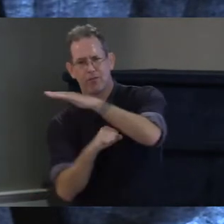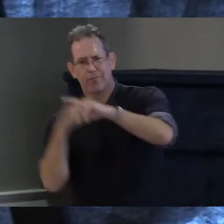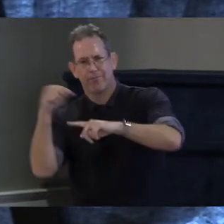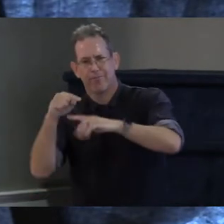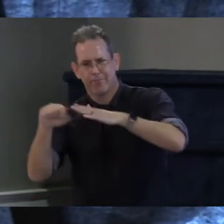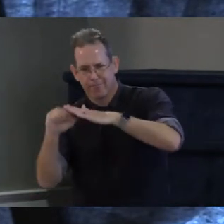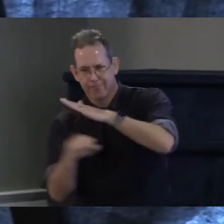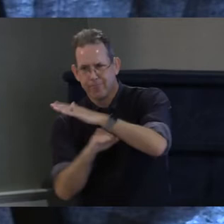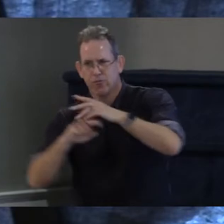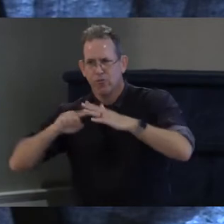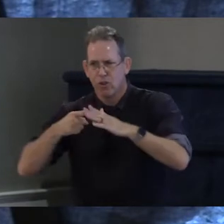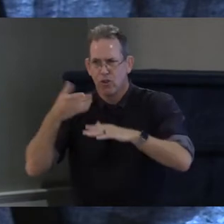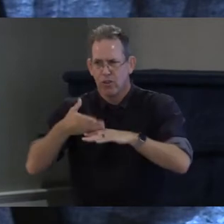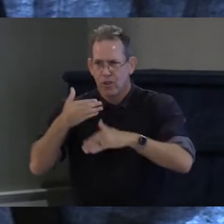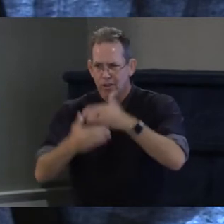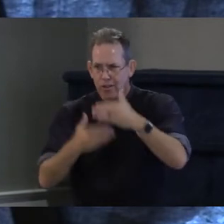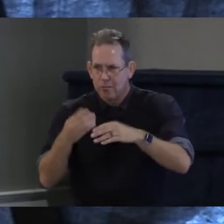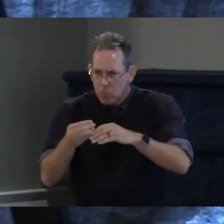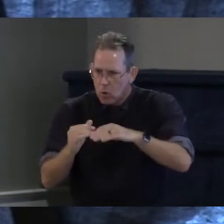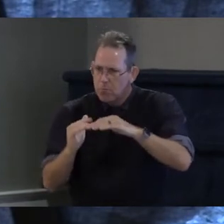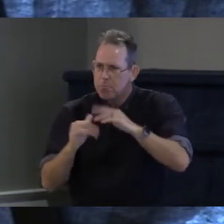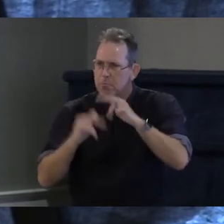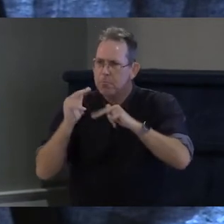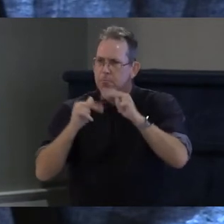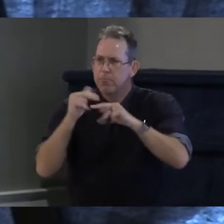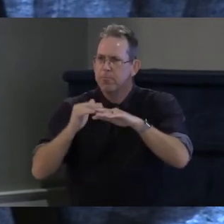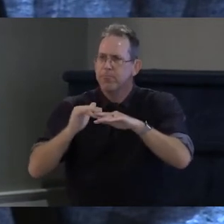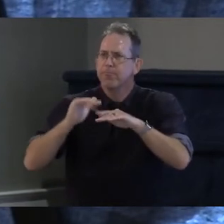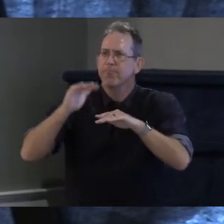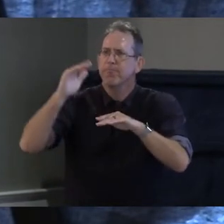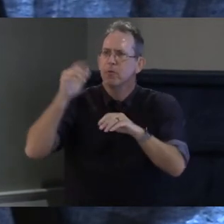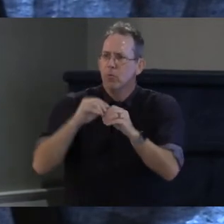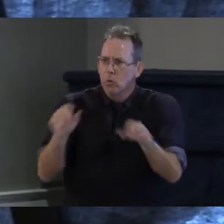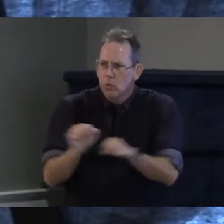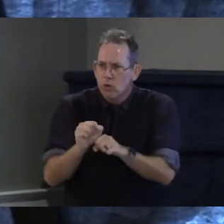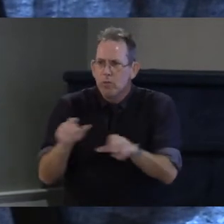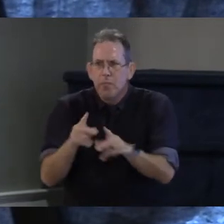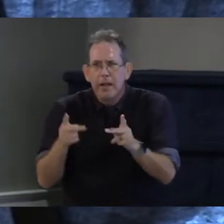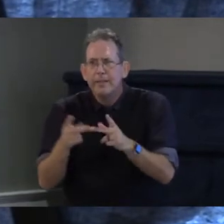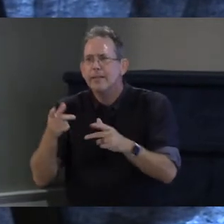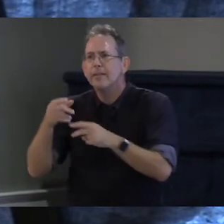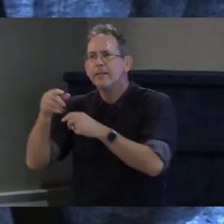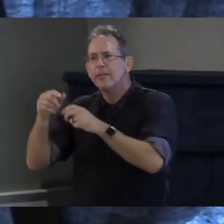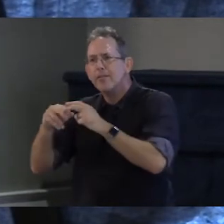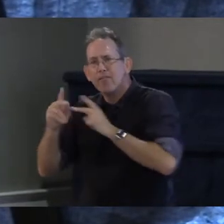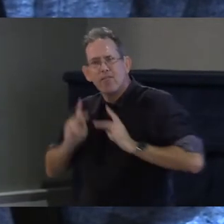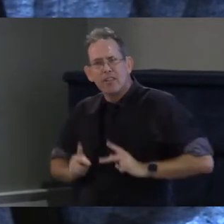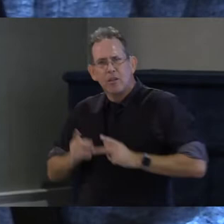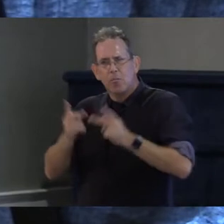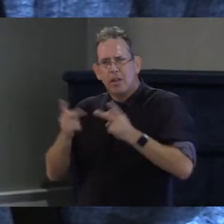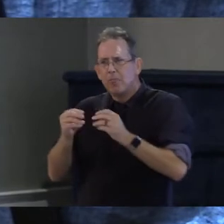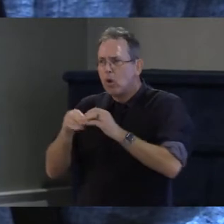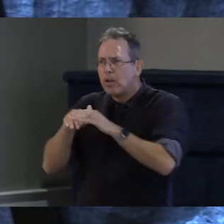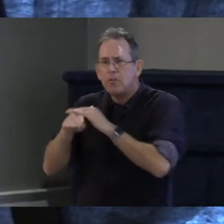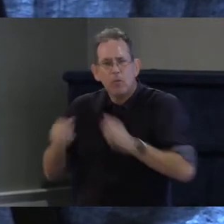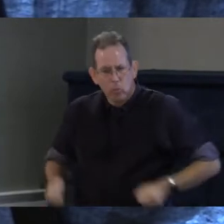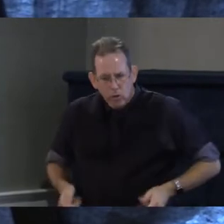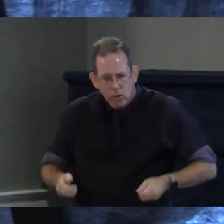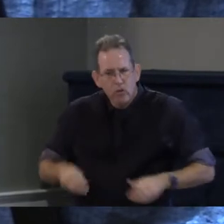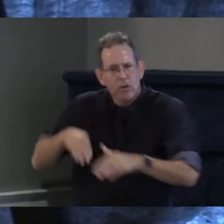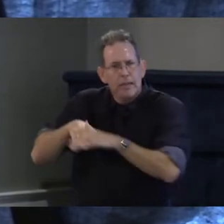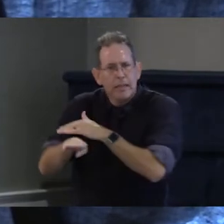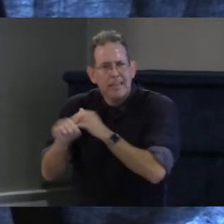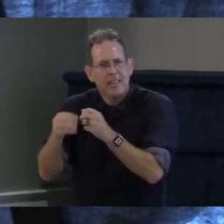do around how workforce workplaces are still physically inaccessible thinking about how we don't have